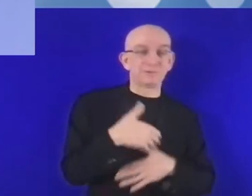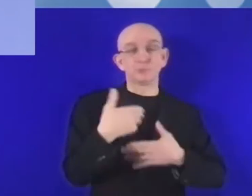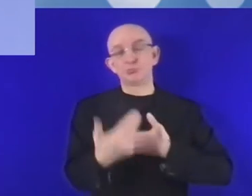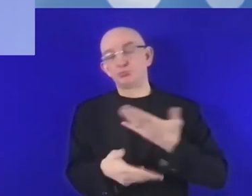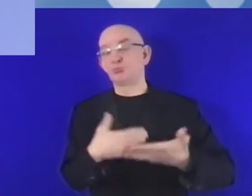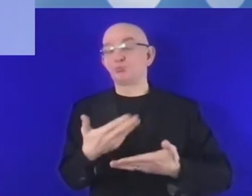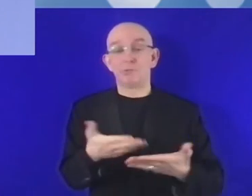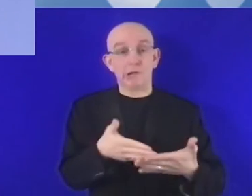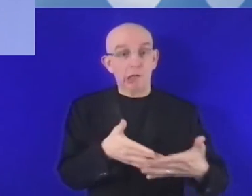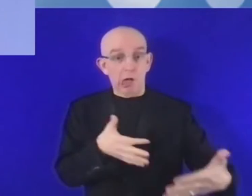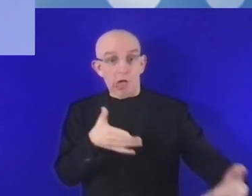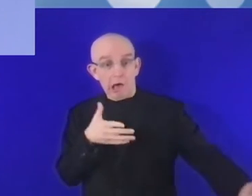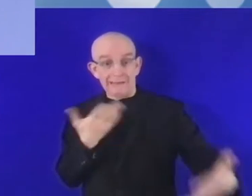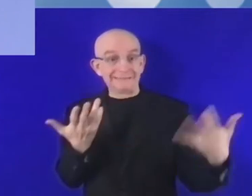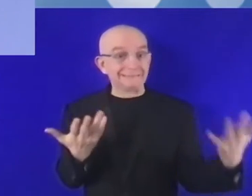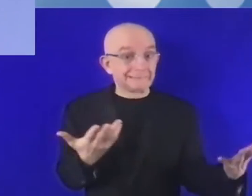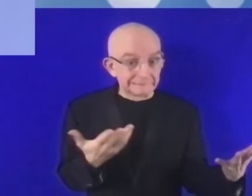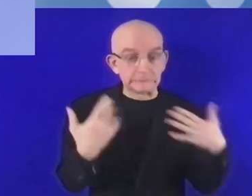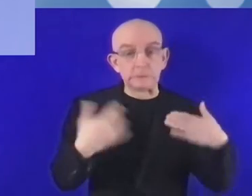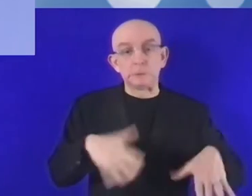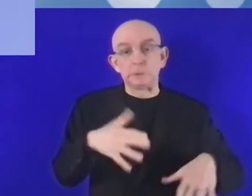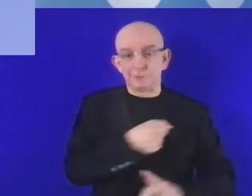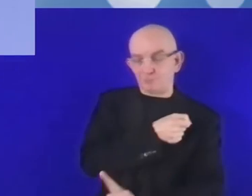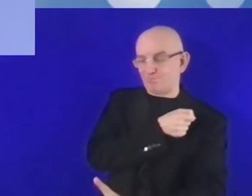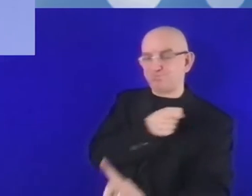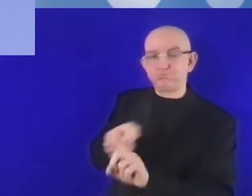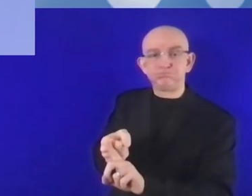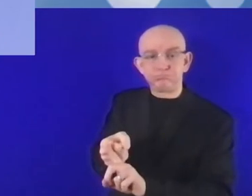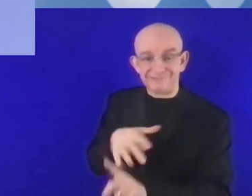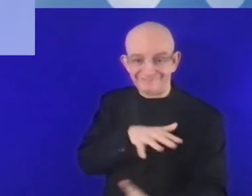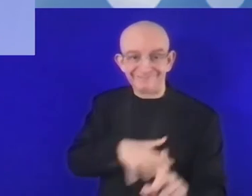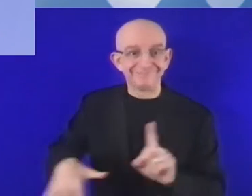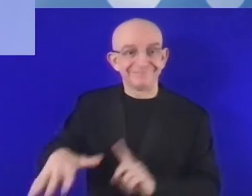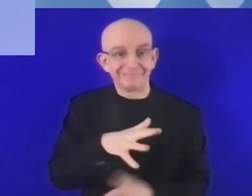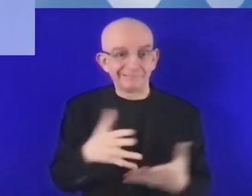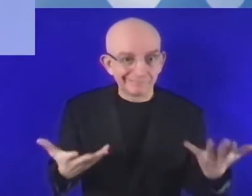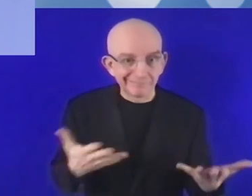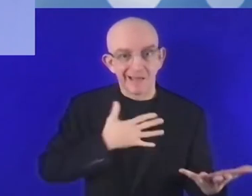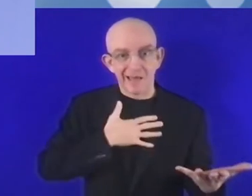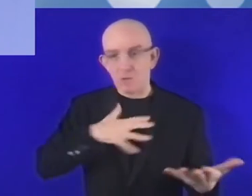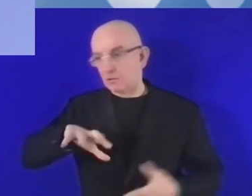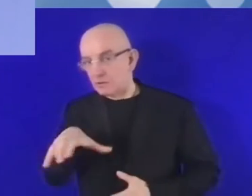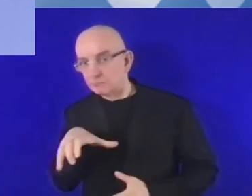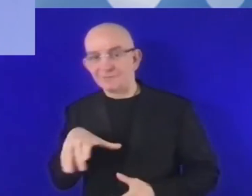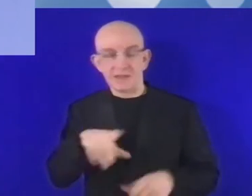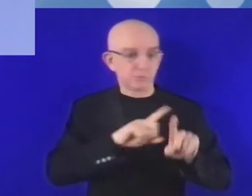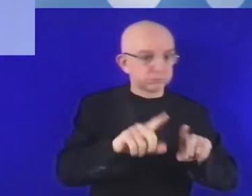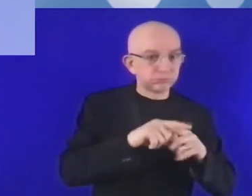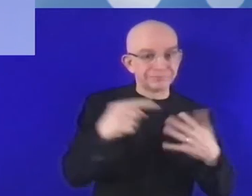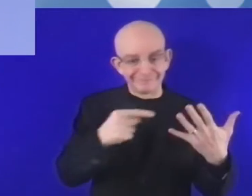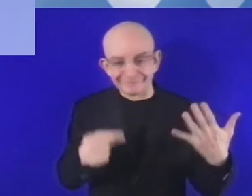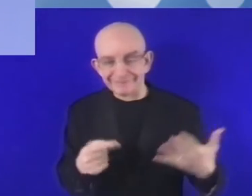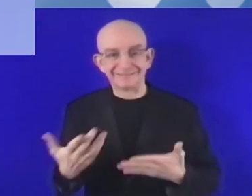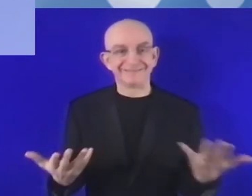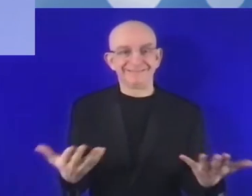or took a nation out of development opportunity. Like, for example, lack of